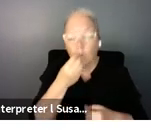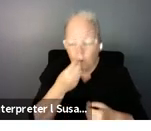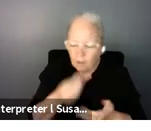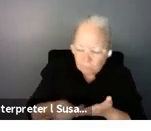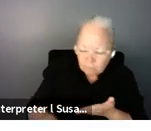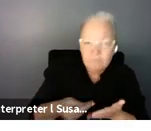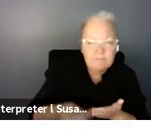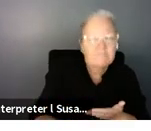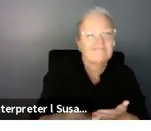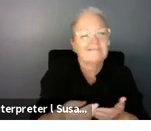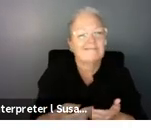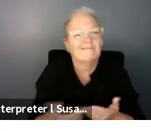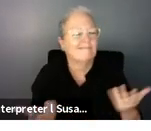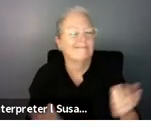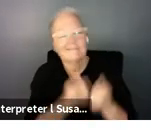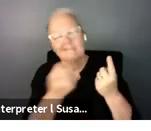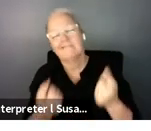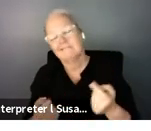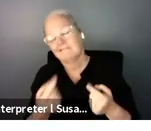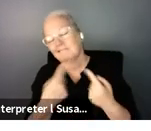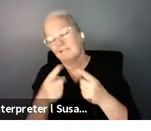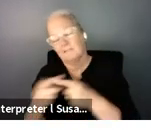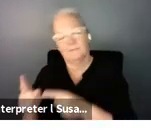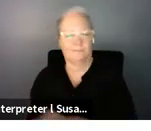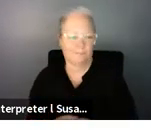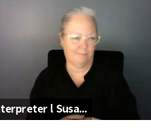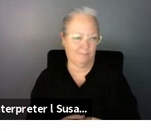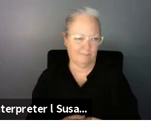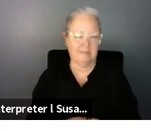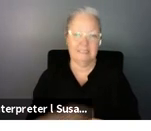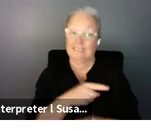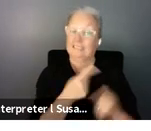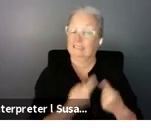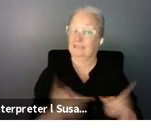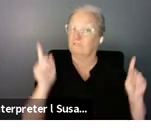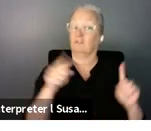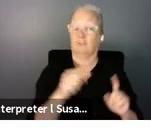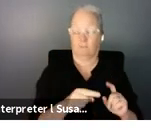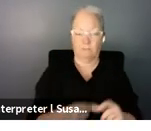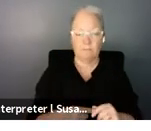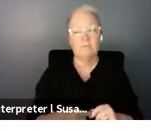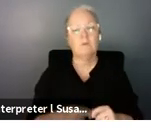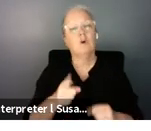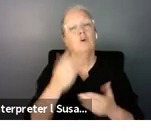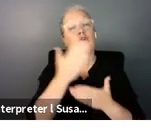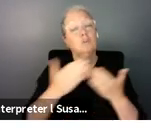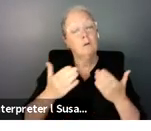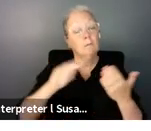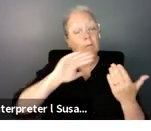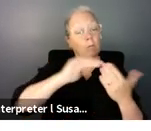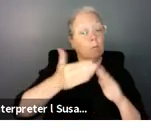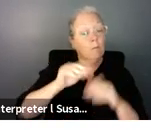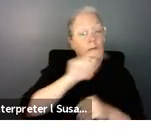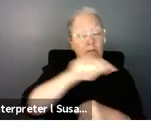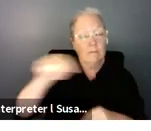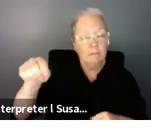provided um in some of these uh communities there will be a